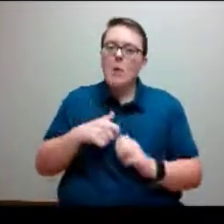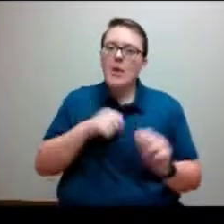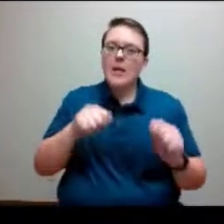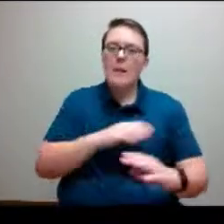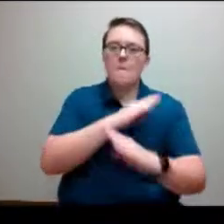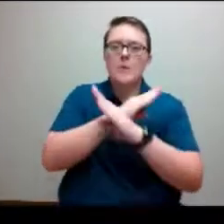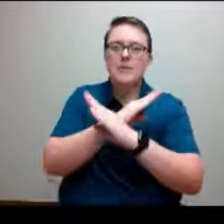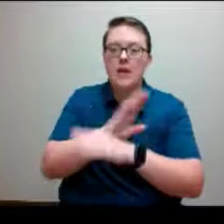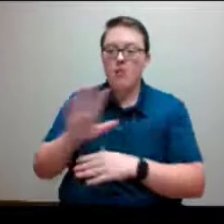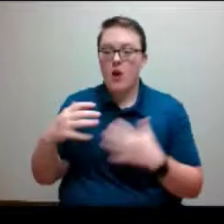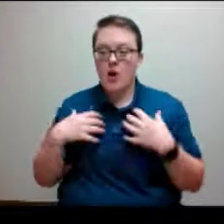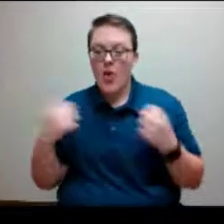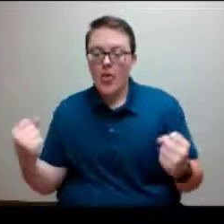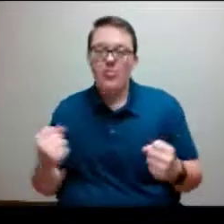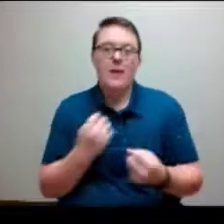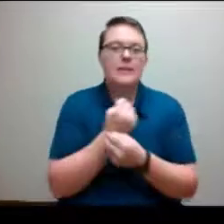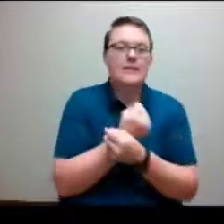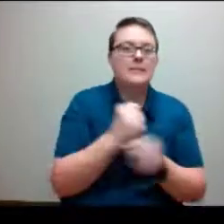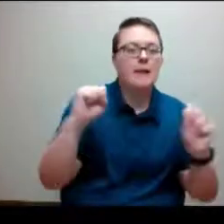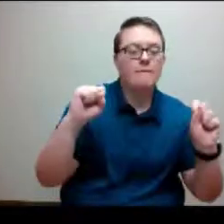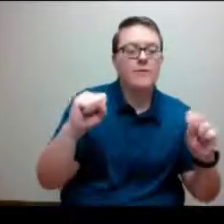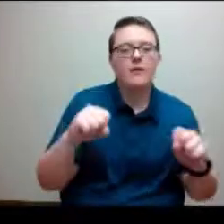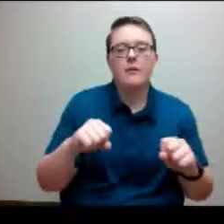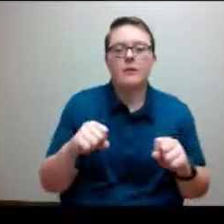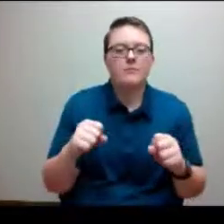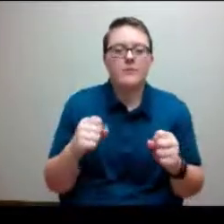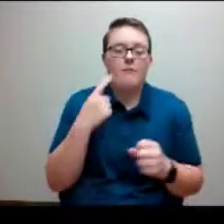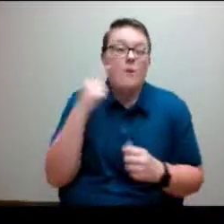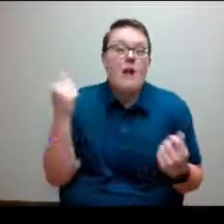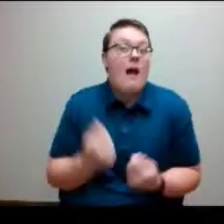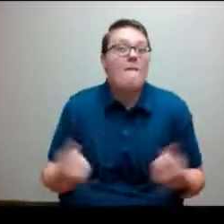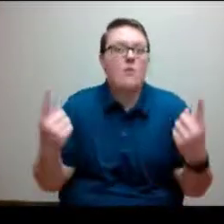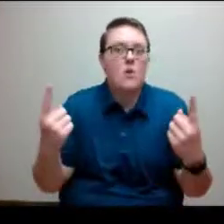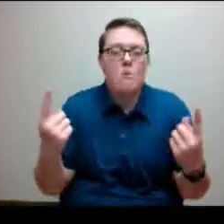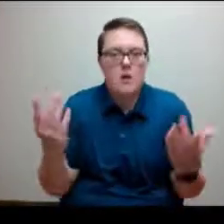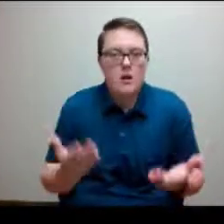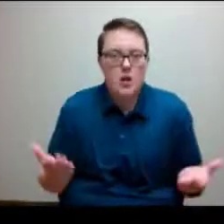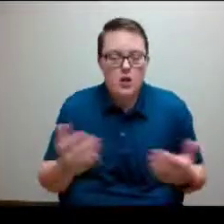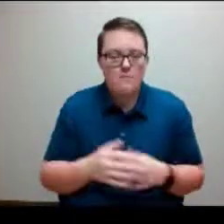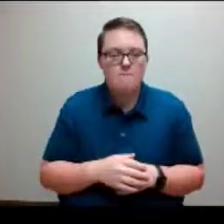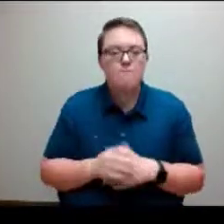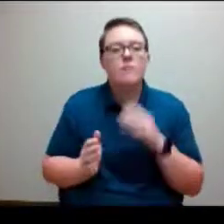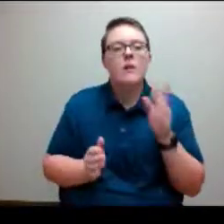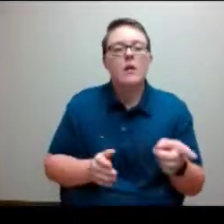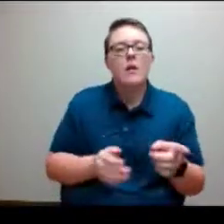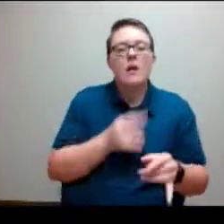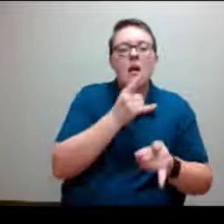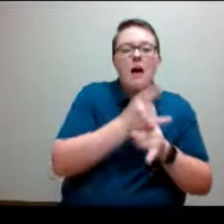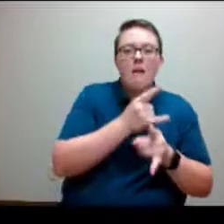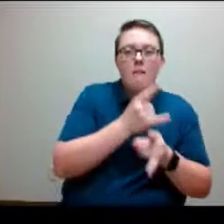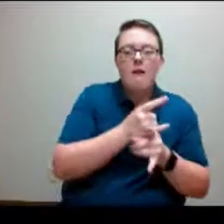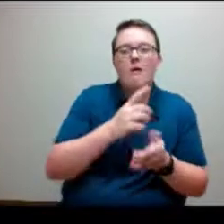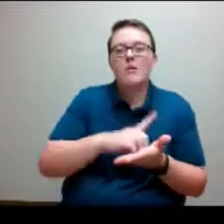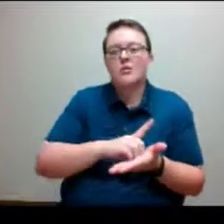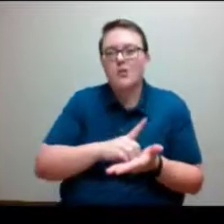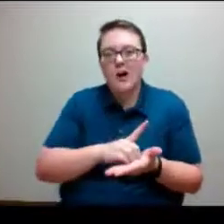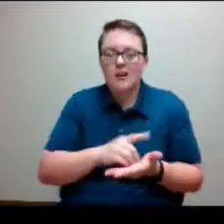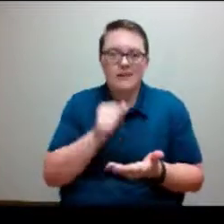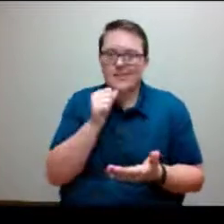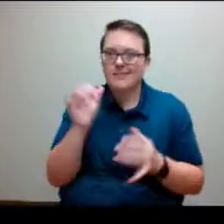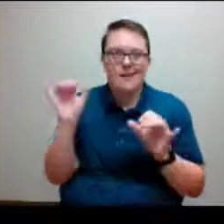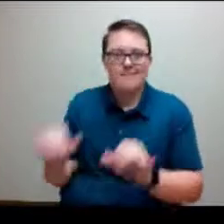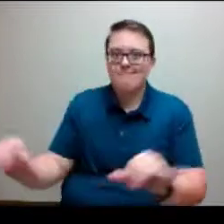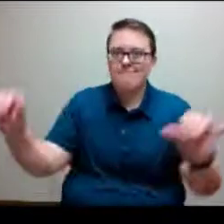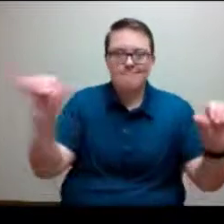only our campus community, but all of those involved. So alcohol and drugs definitely is not super common here, given that we